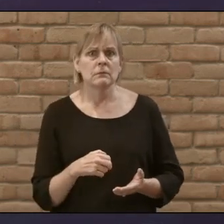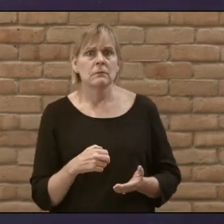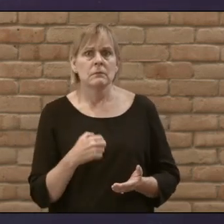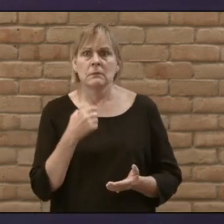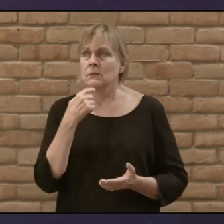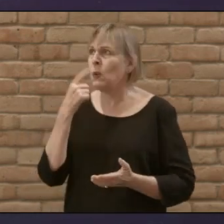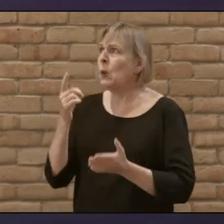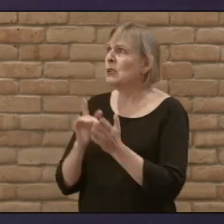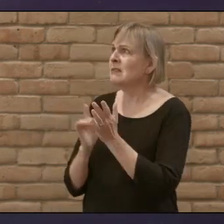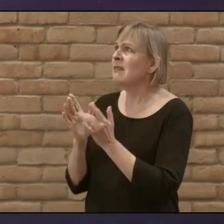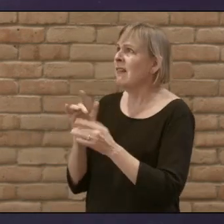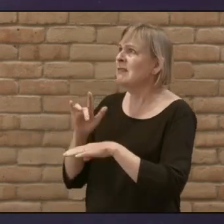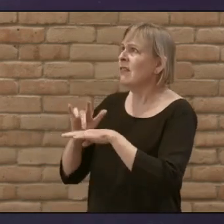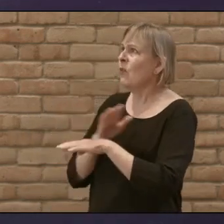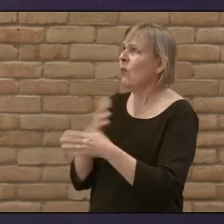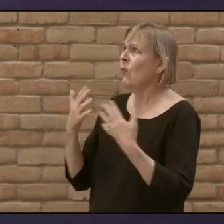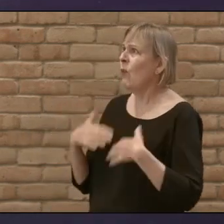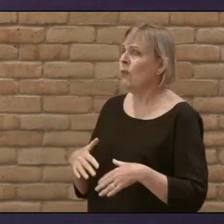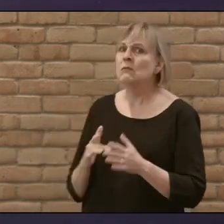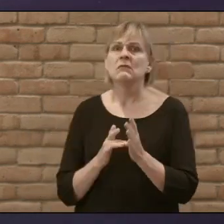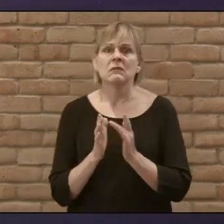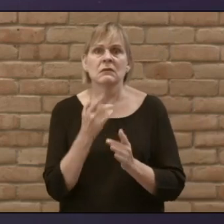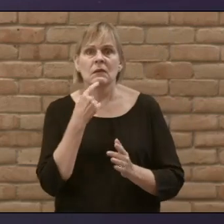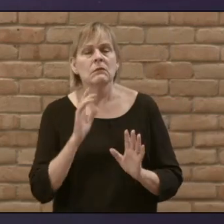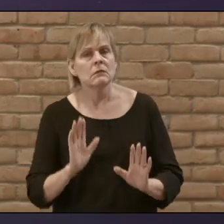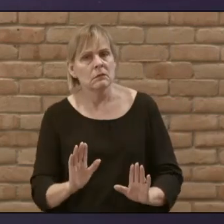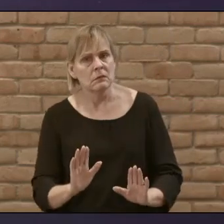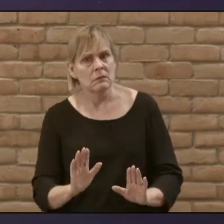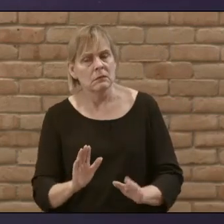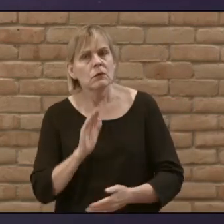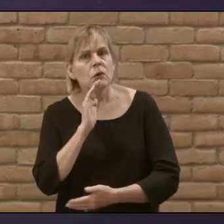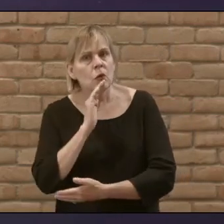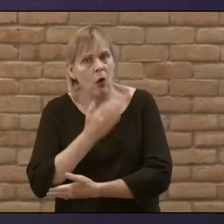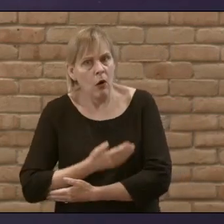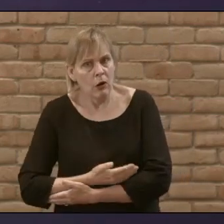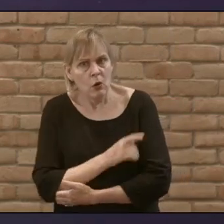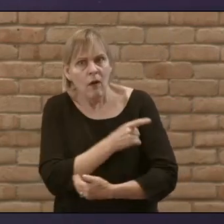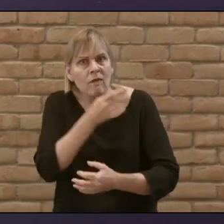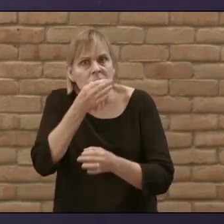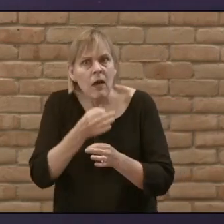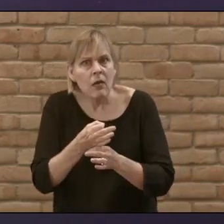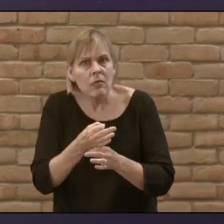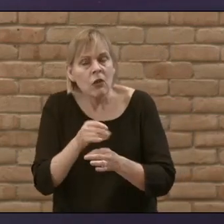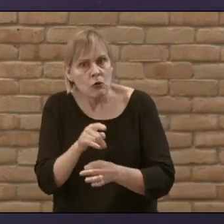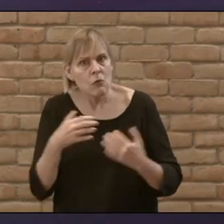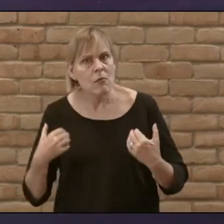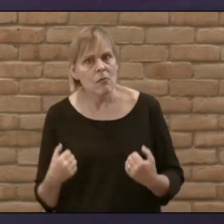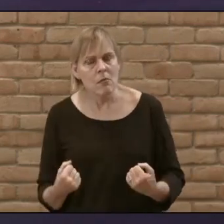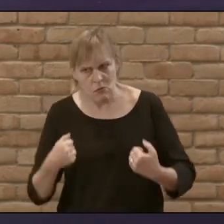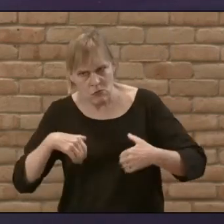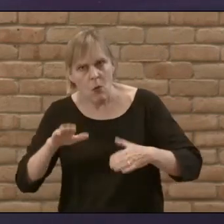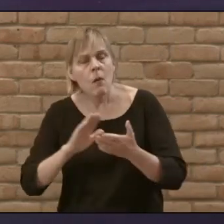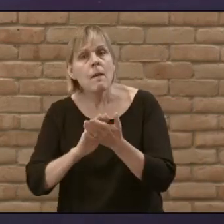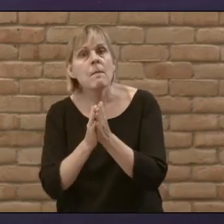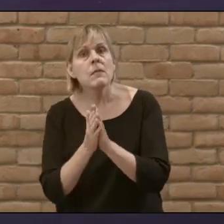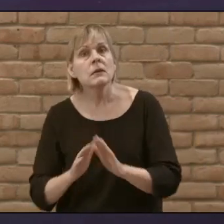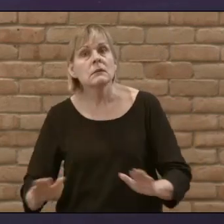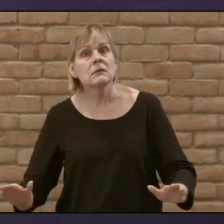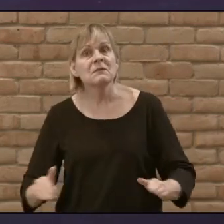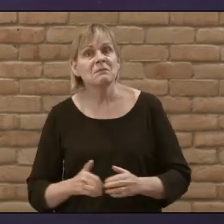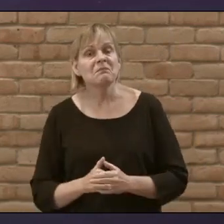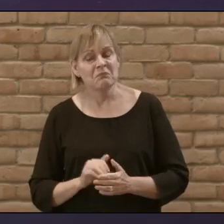what she had done. And he said to her, Daughter, your faith has made you well. Go in peace.